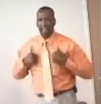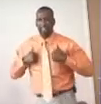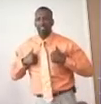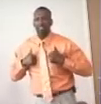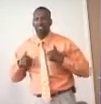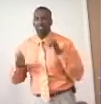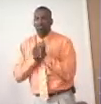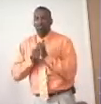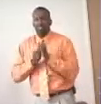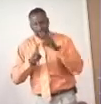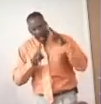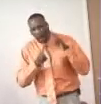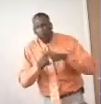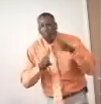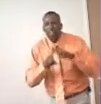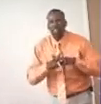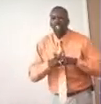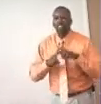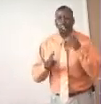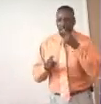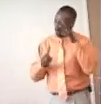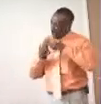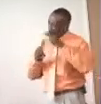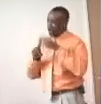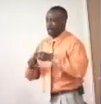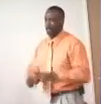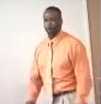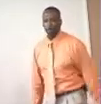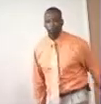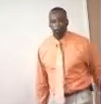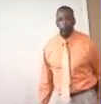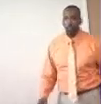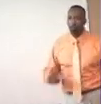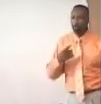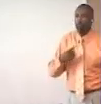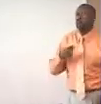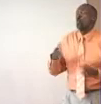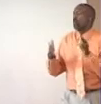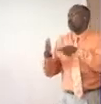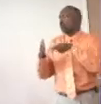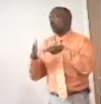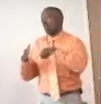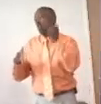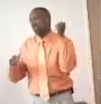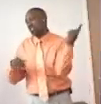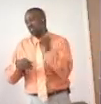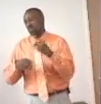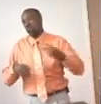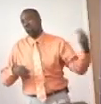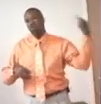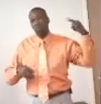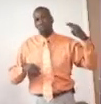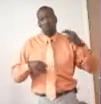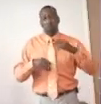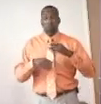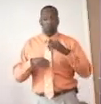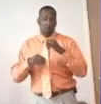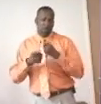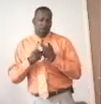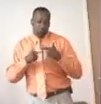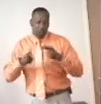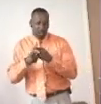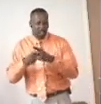lives. It's the application shout application. I read somewhere the other day where it says there's a big